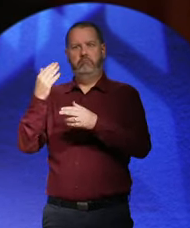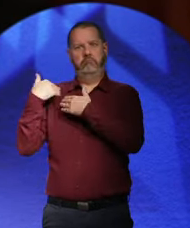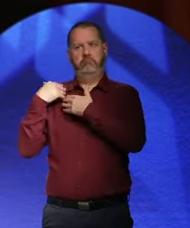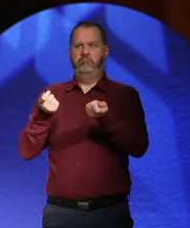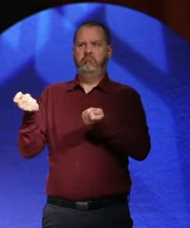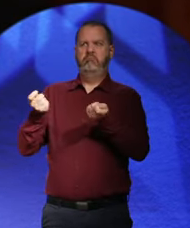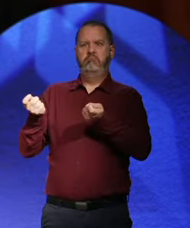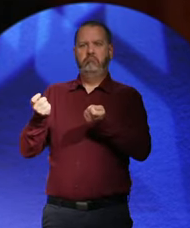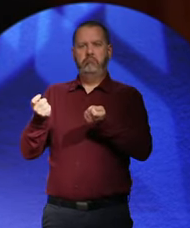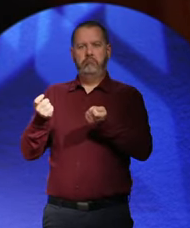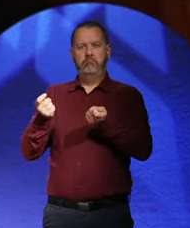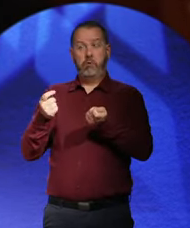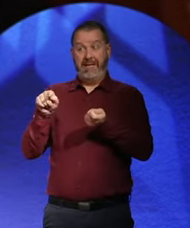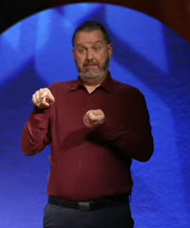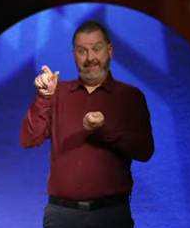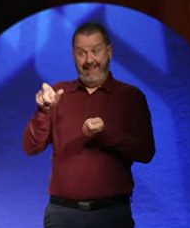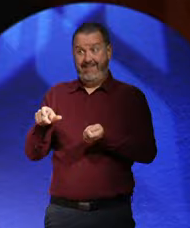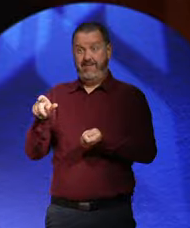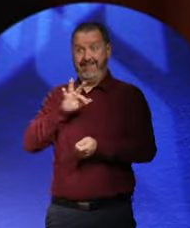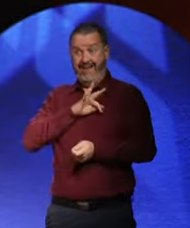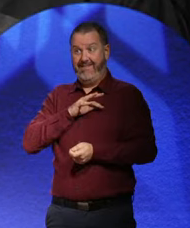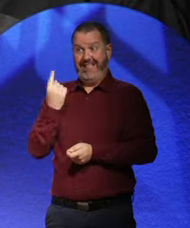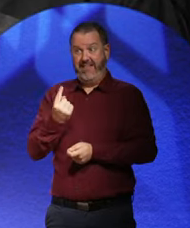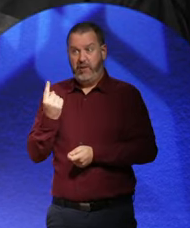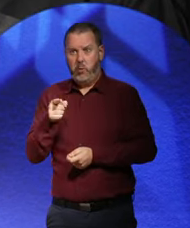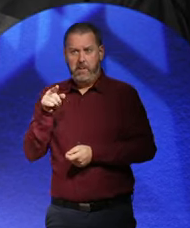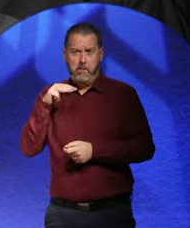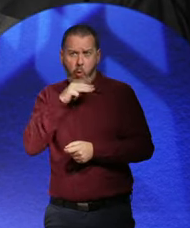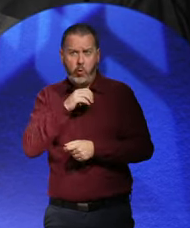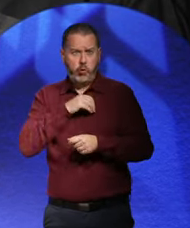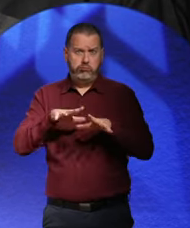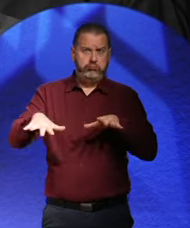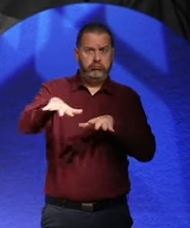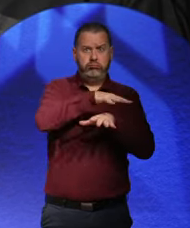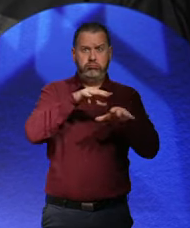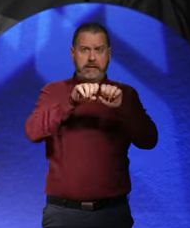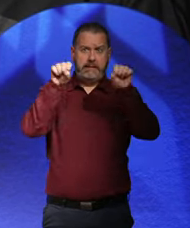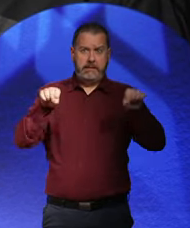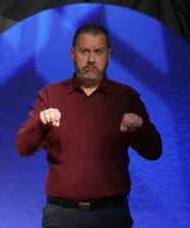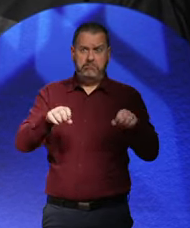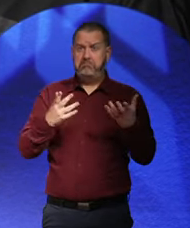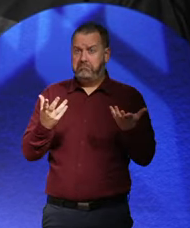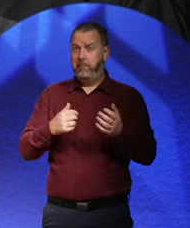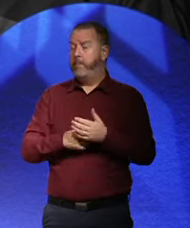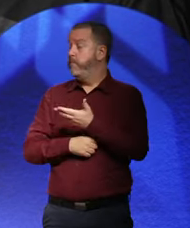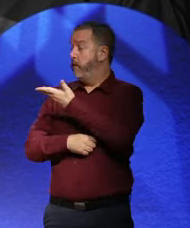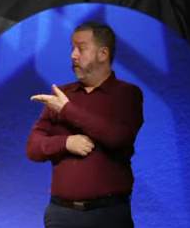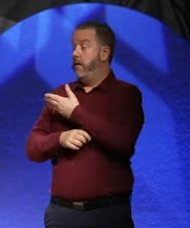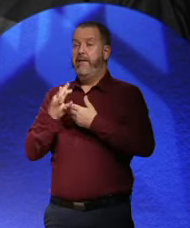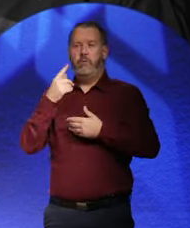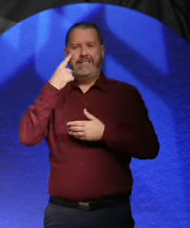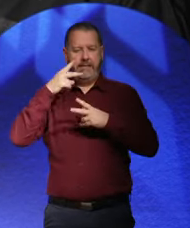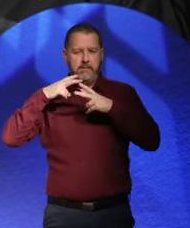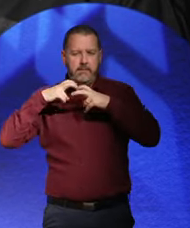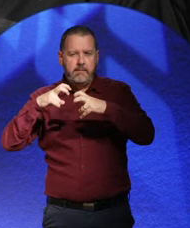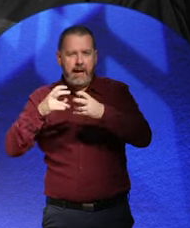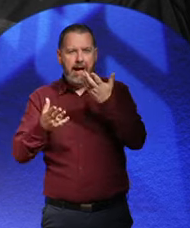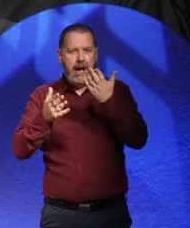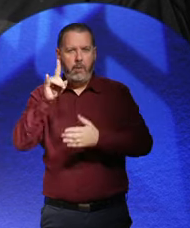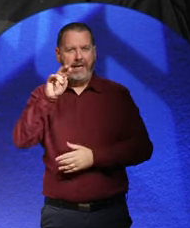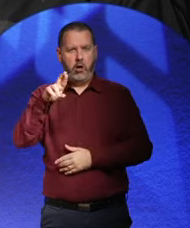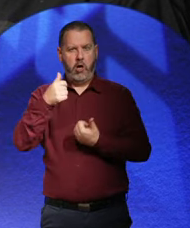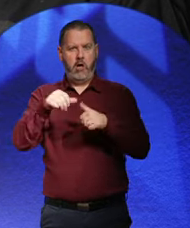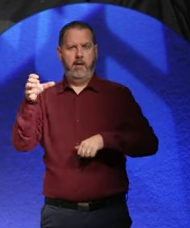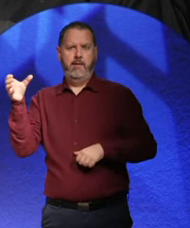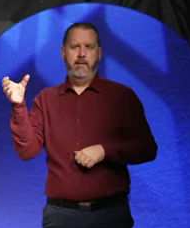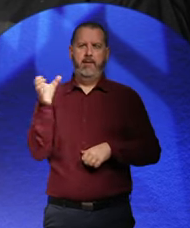important was his, like, cult of personality? Well, I think that, you know, if you're looking at why Hitler came to power, you know, one of the key